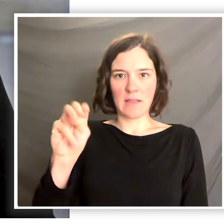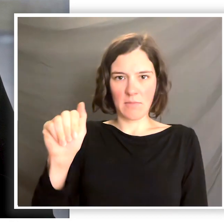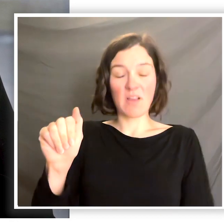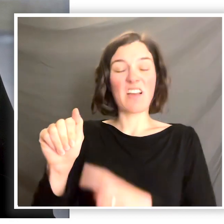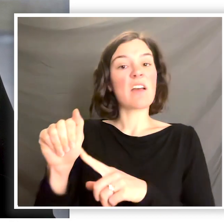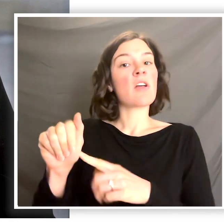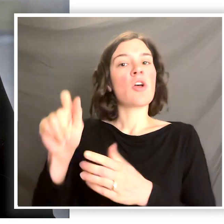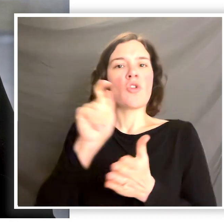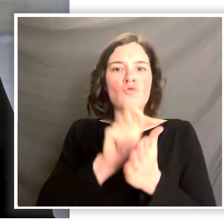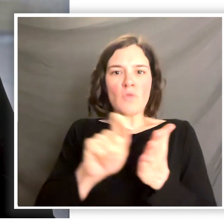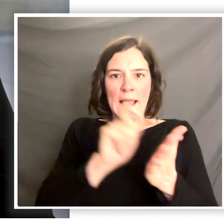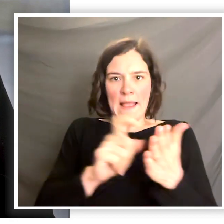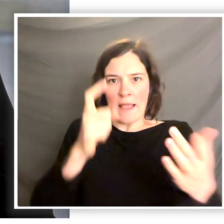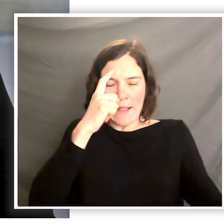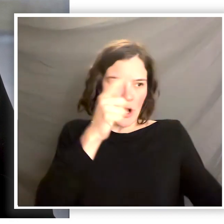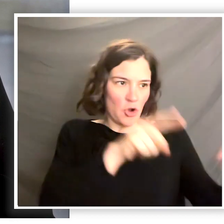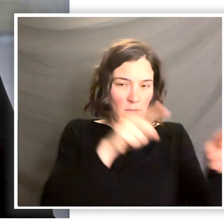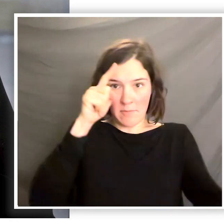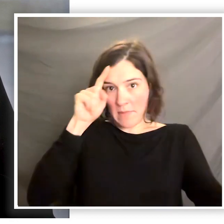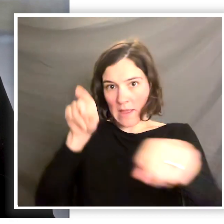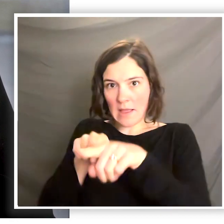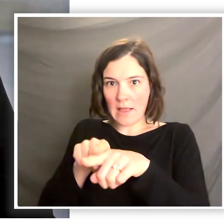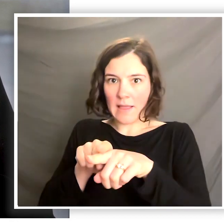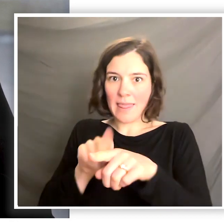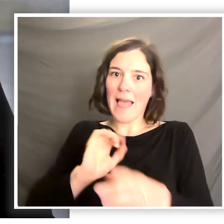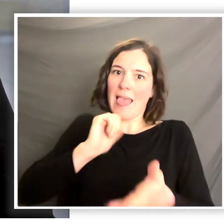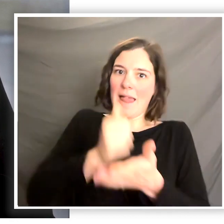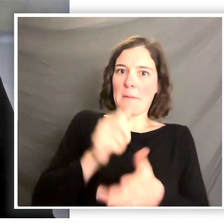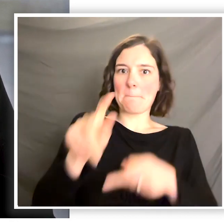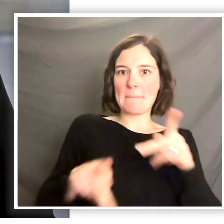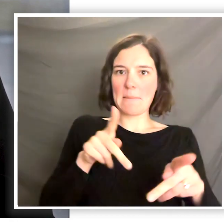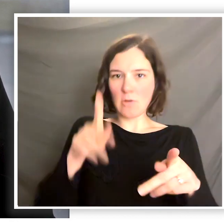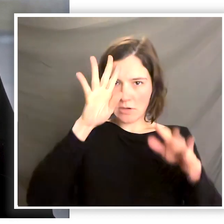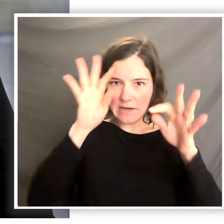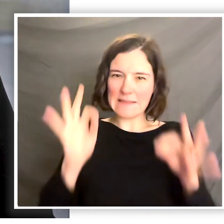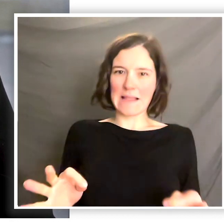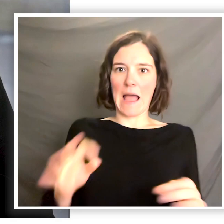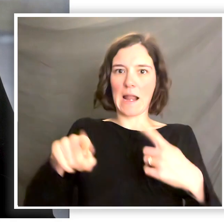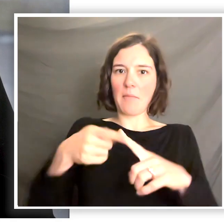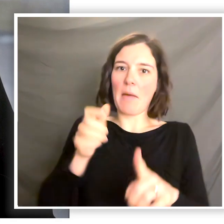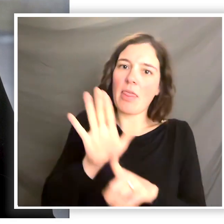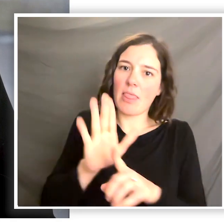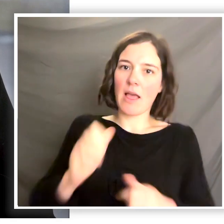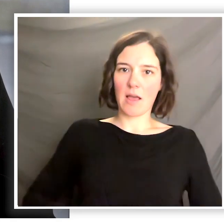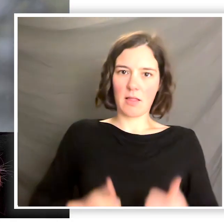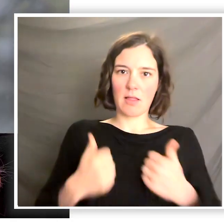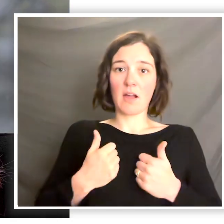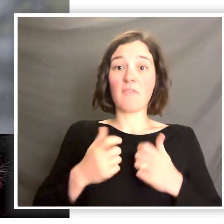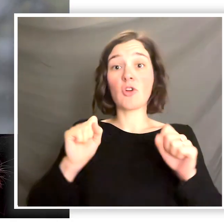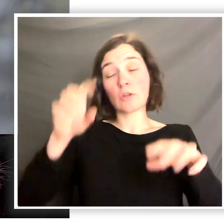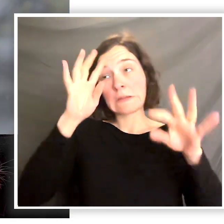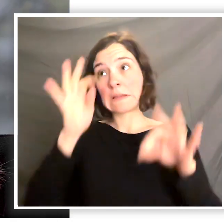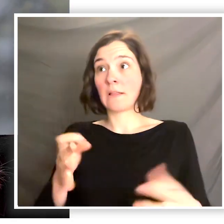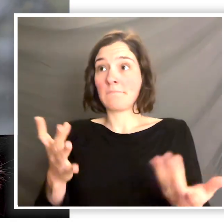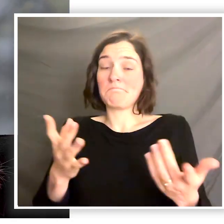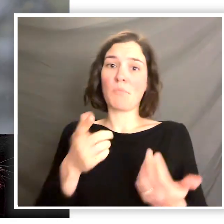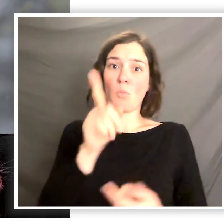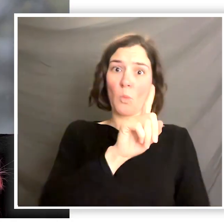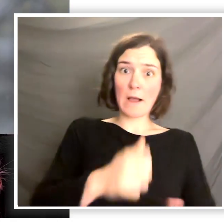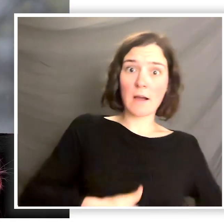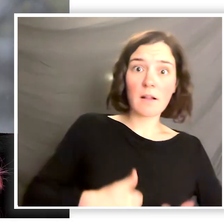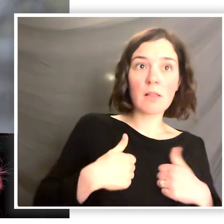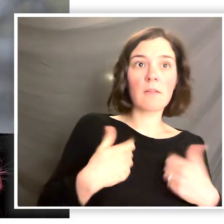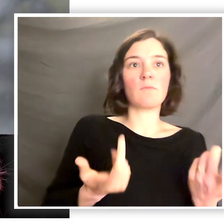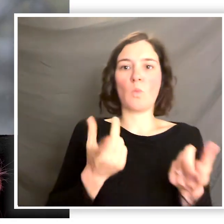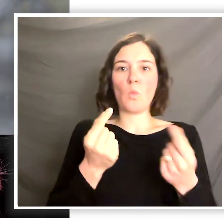agreements are written agreements that give people the help they want to make choices about their lives. The choices could be about where